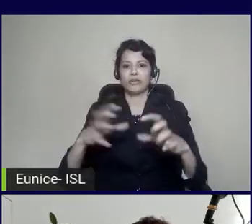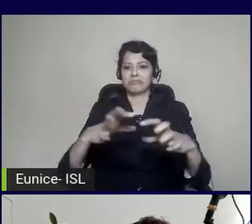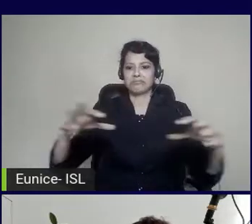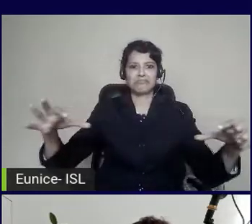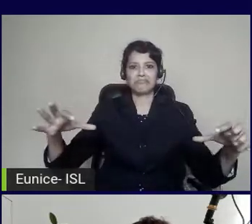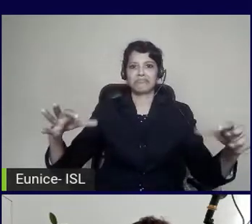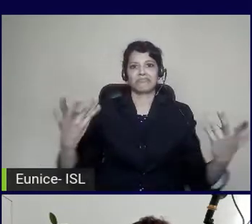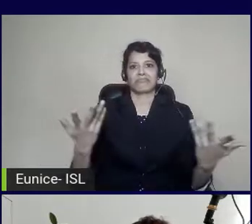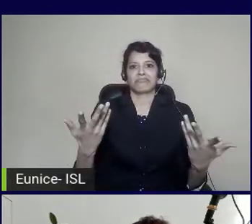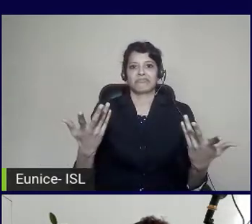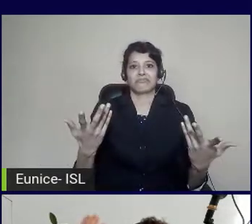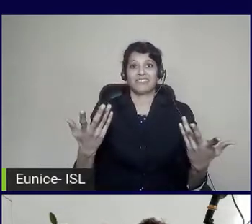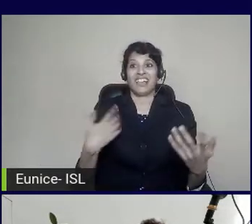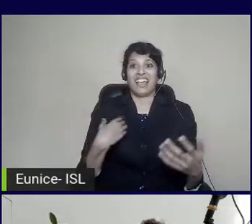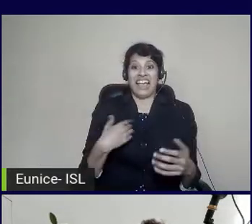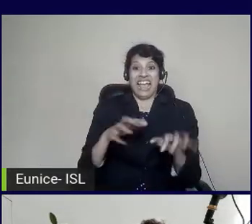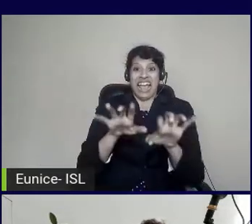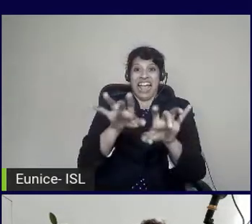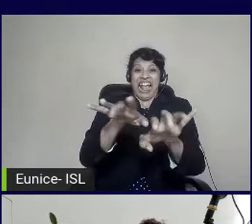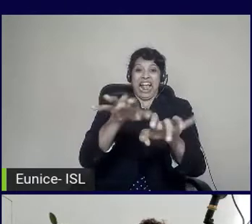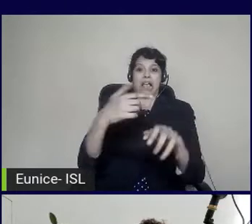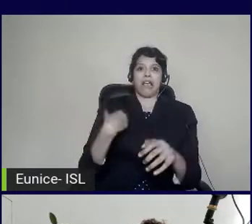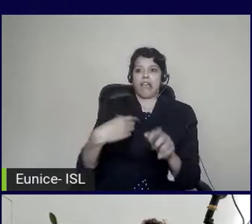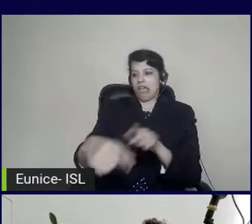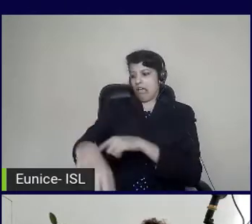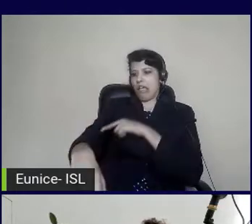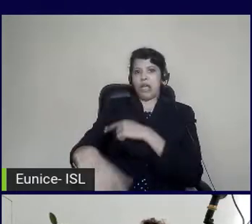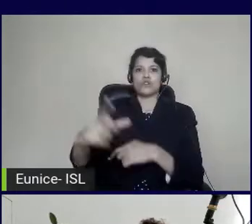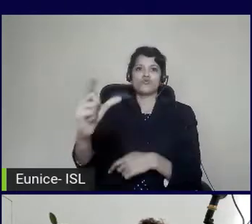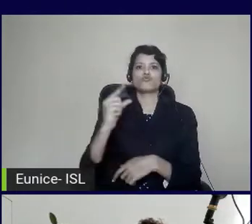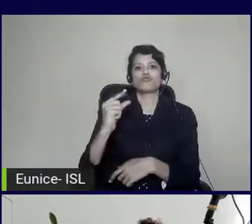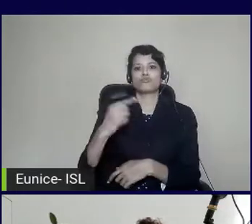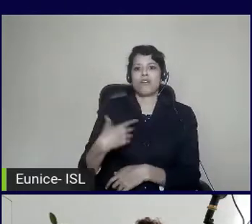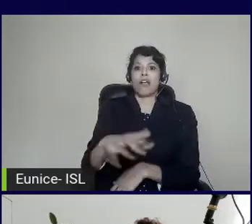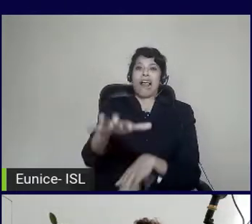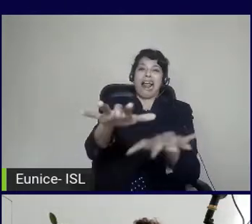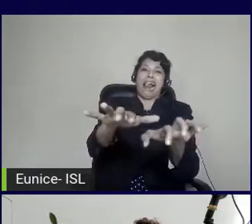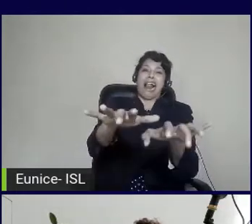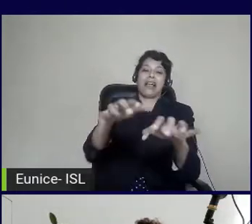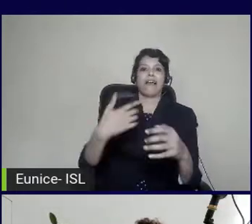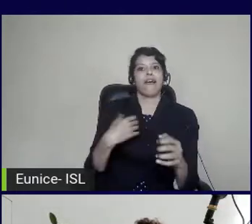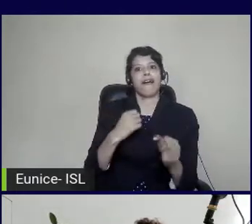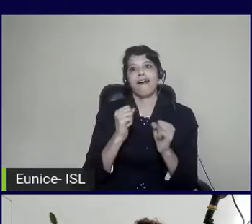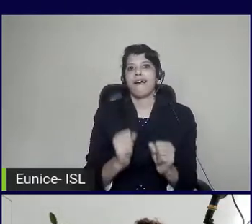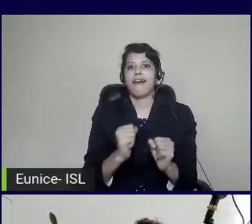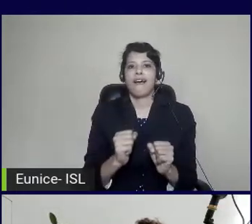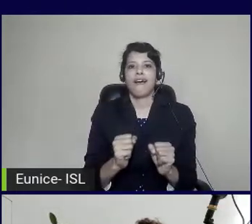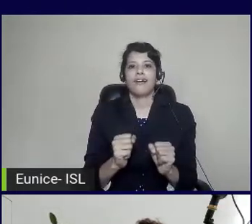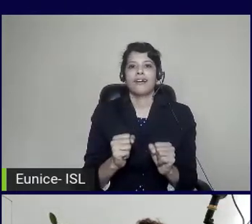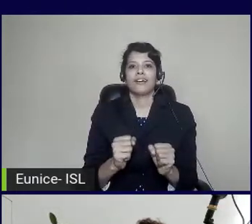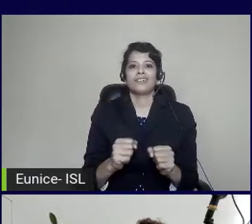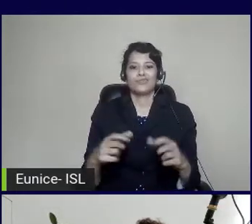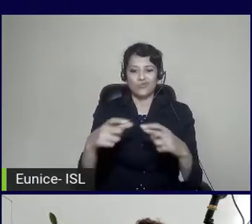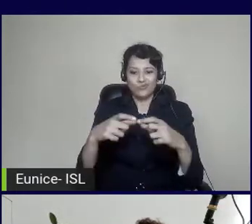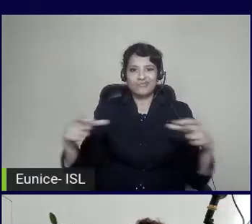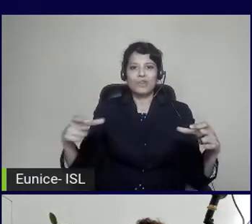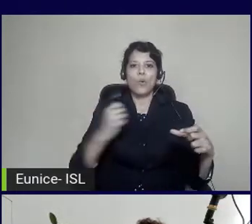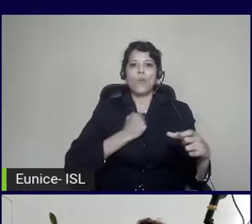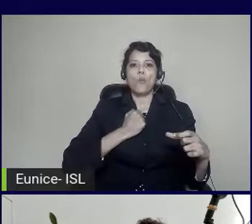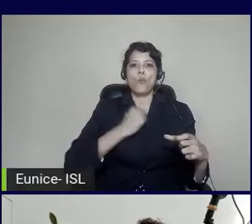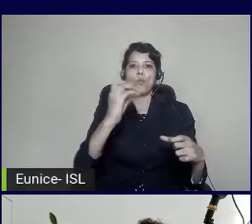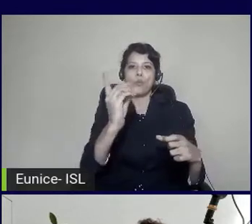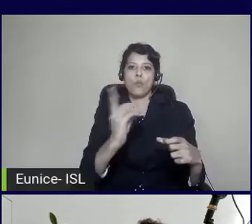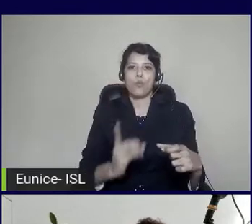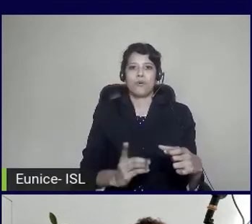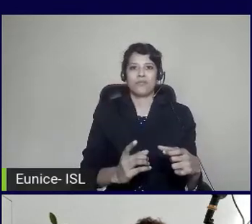laptop on a good day, because I have very short arms. And you might not be able to experience that for me. So when you design a product for me,